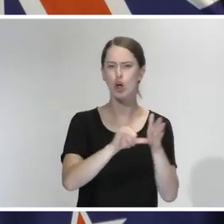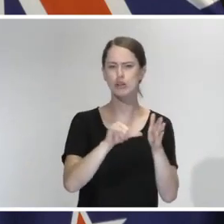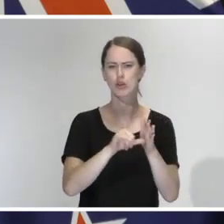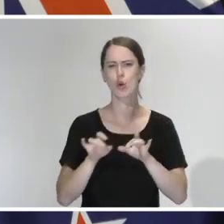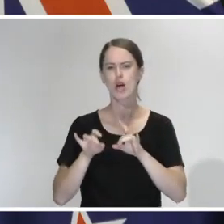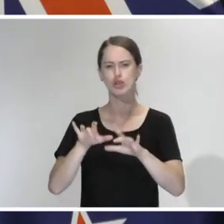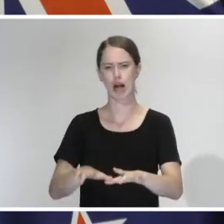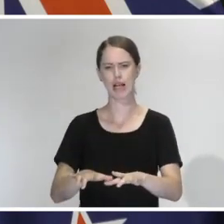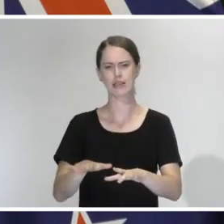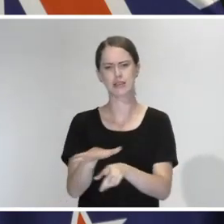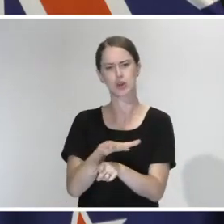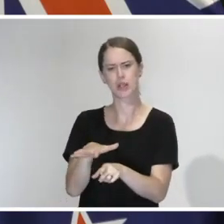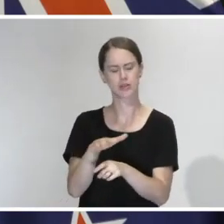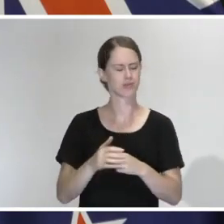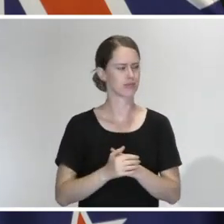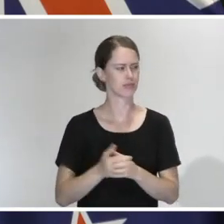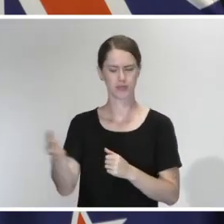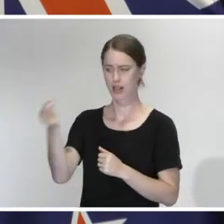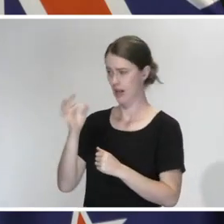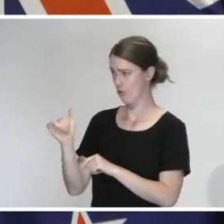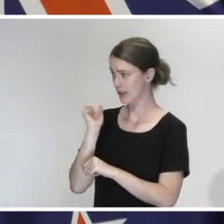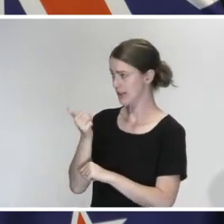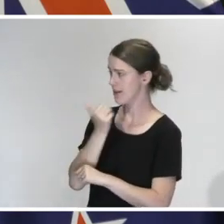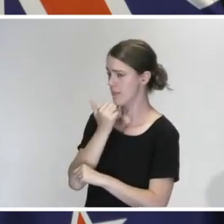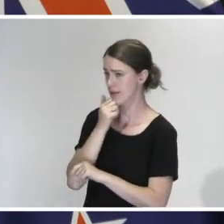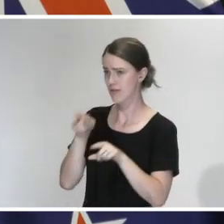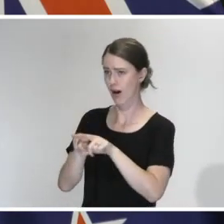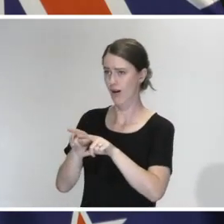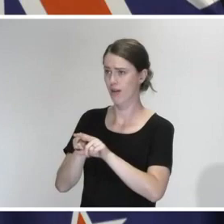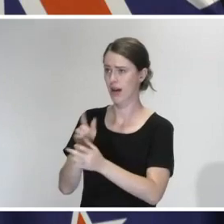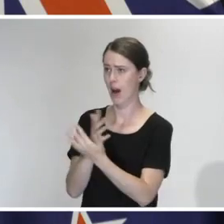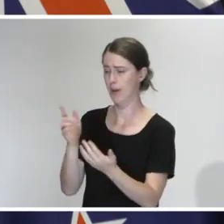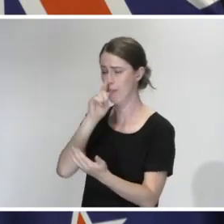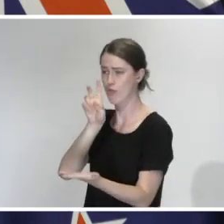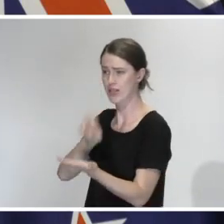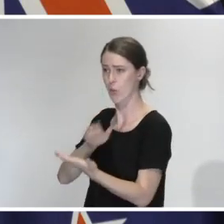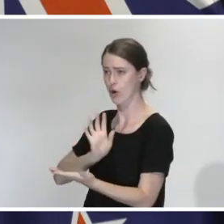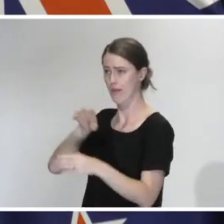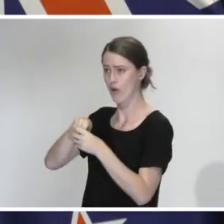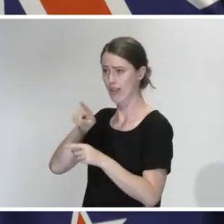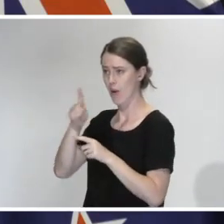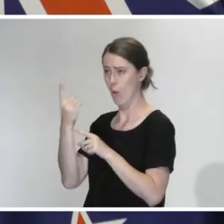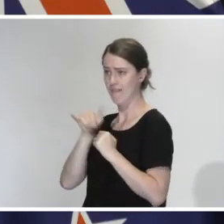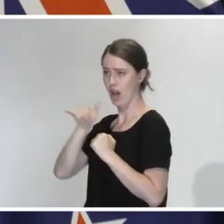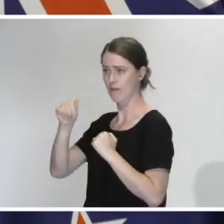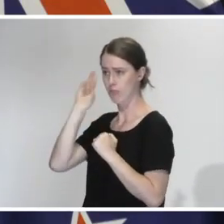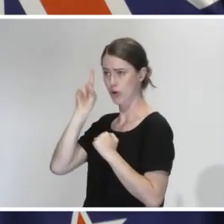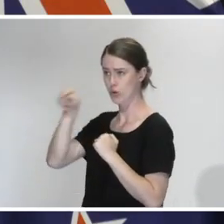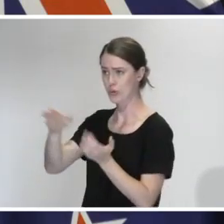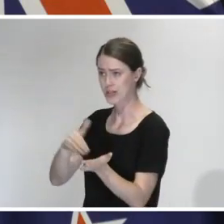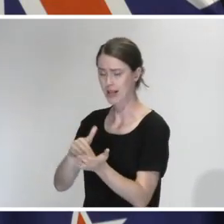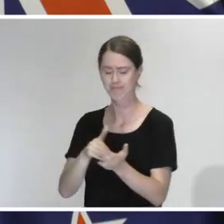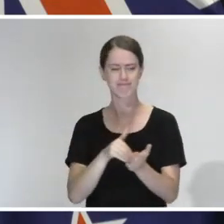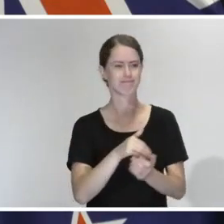Australia had under their circumstances. Have you got recent numbers in terms of how many registered for that flight? No, I do not at this